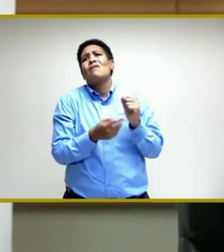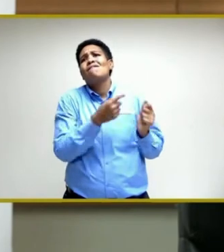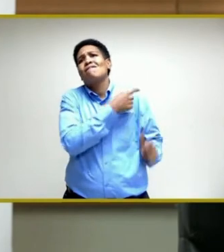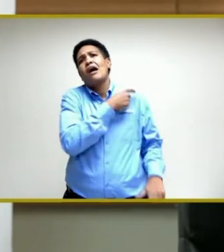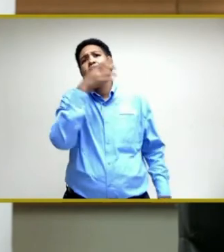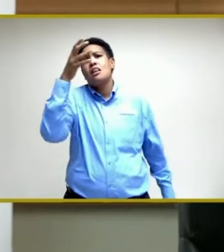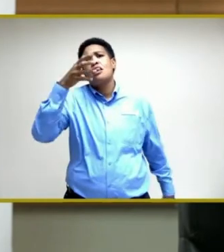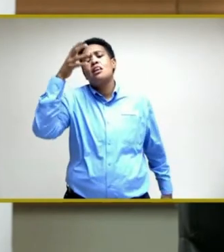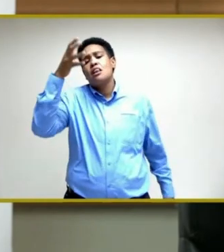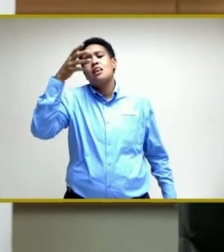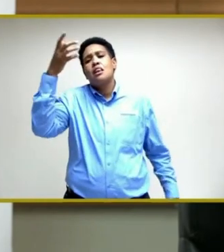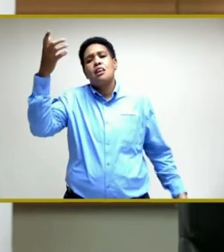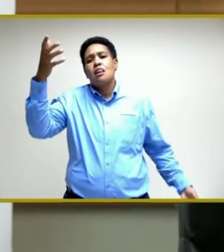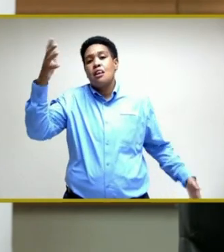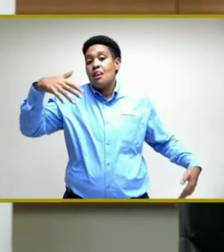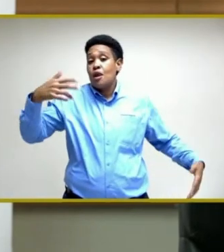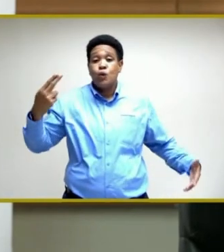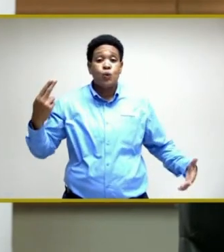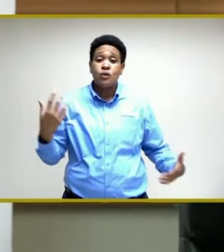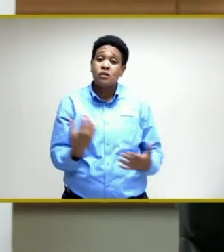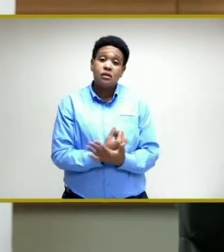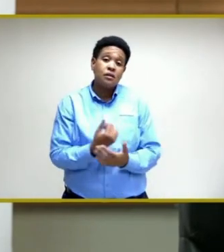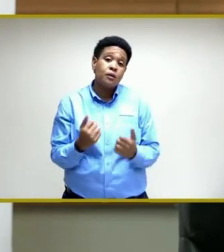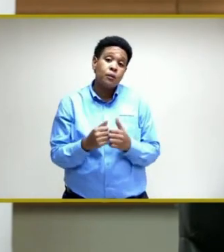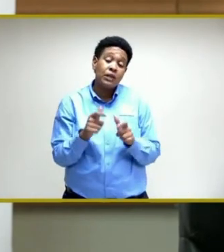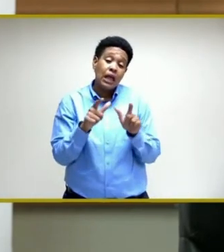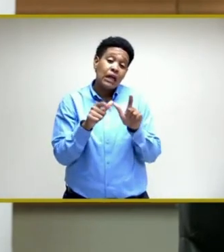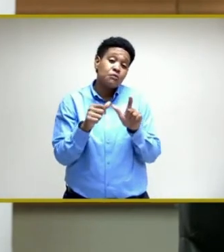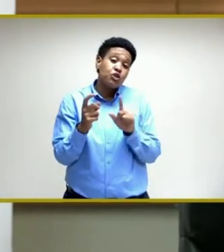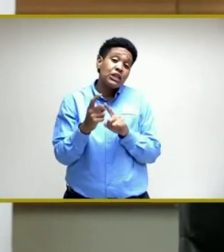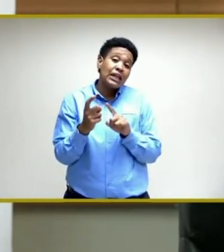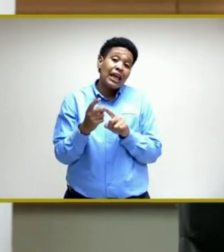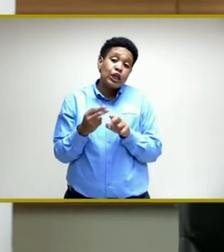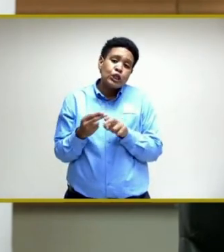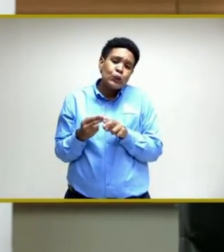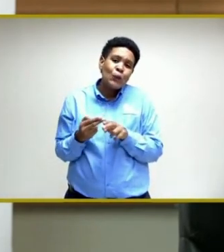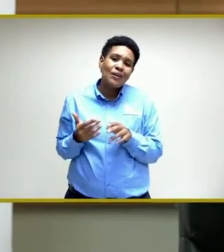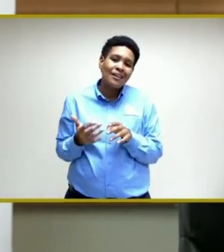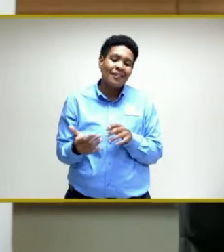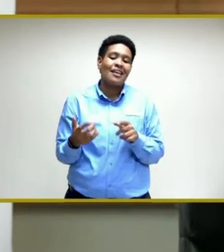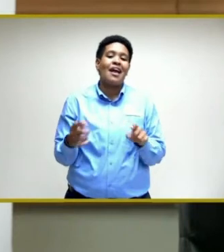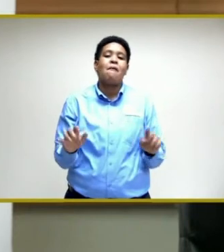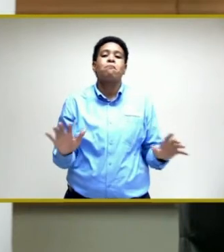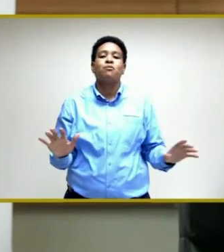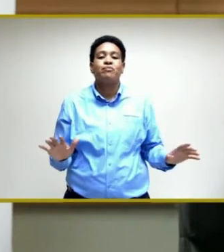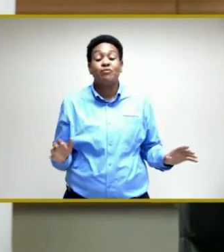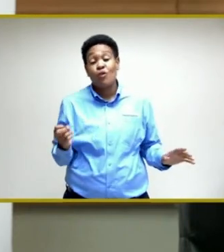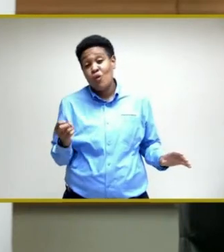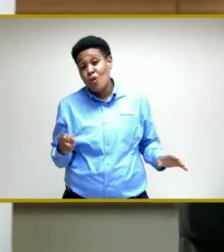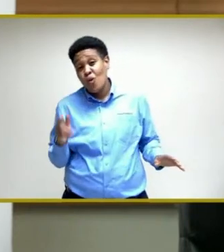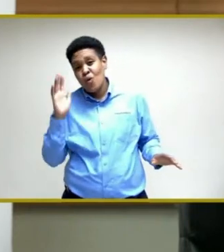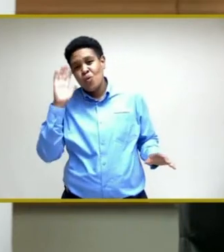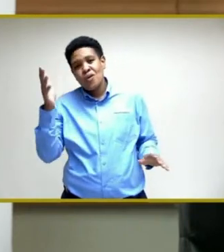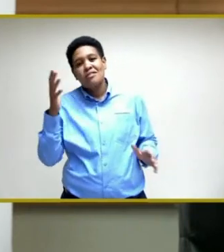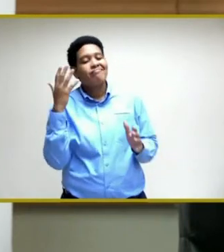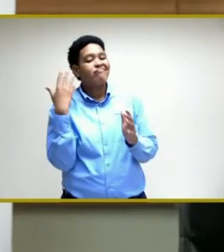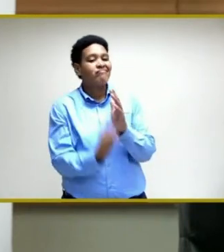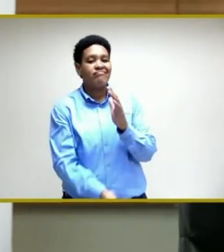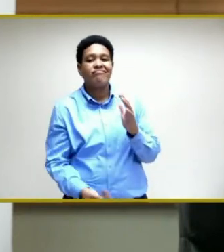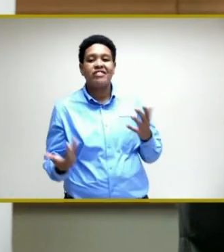not being taken up with expiration dates that are close or would have been